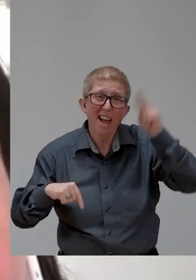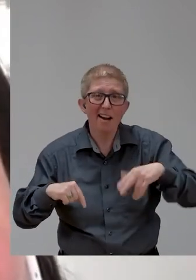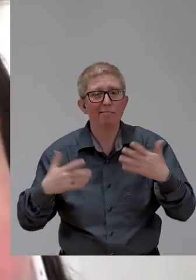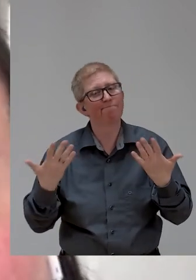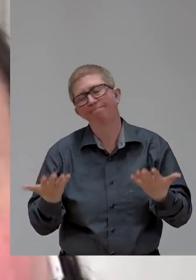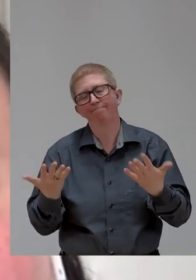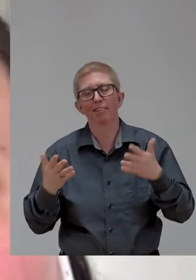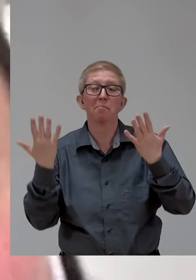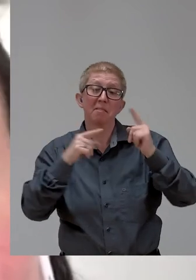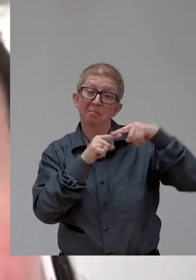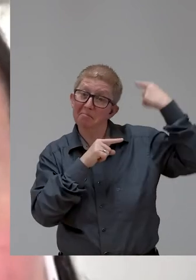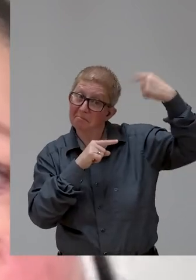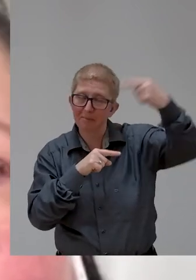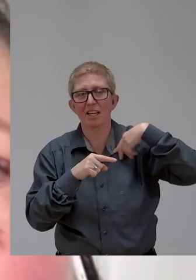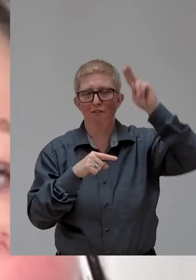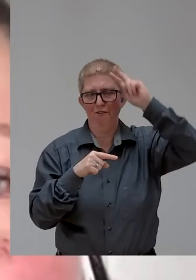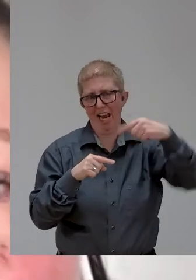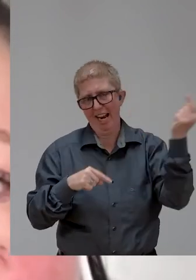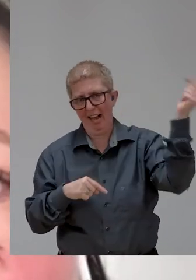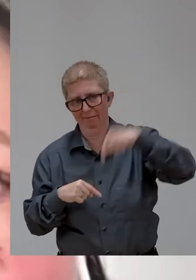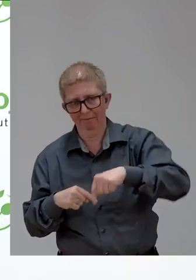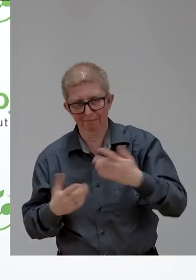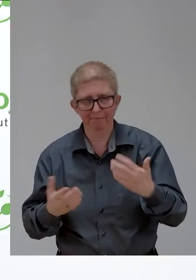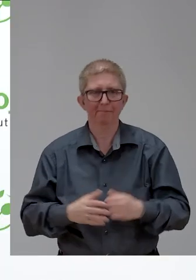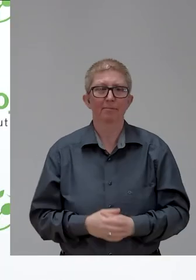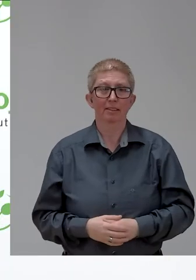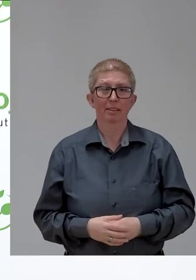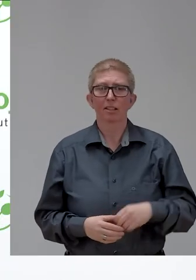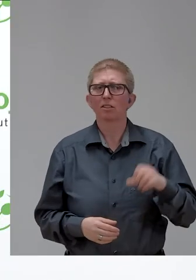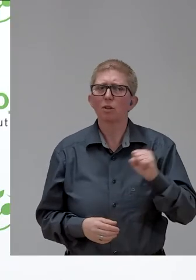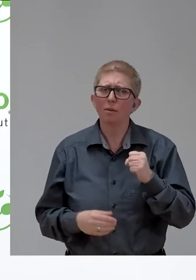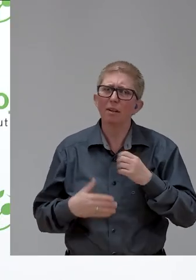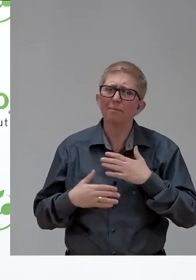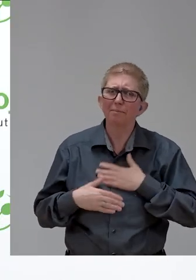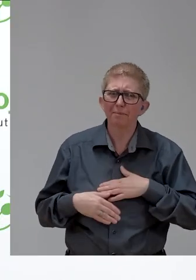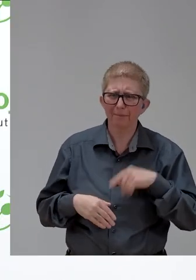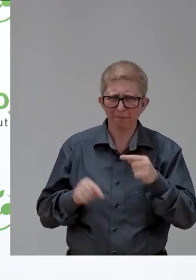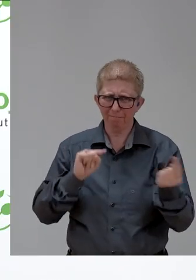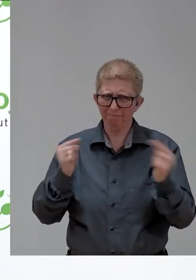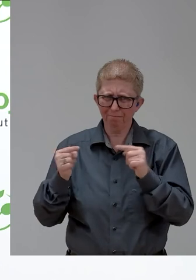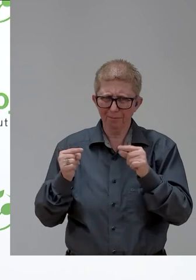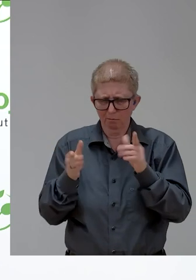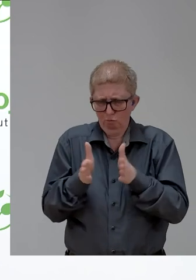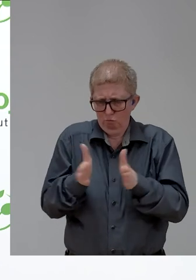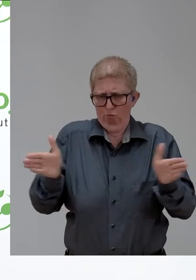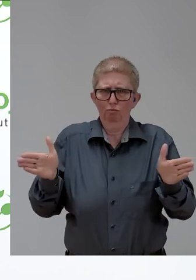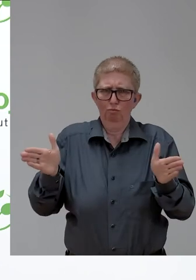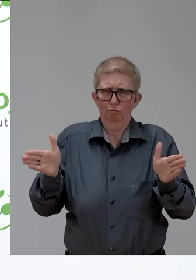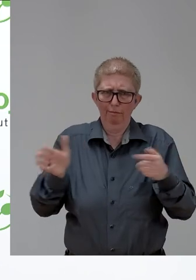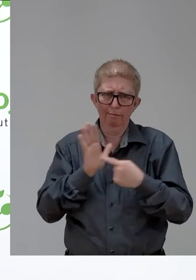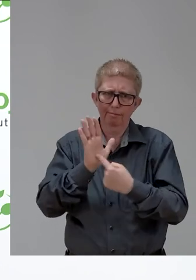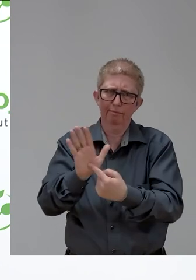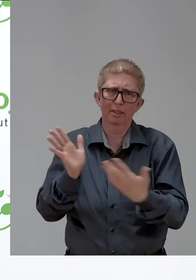Sophia, I would like to broad discussion a little before going into details, but